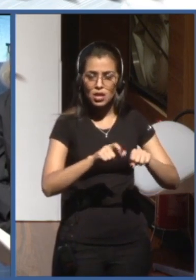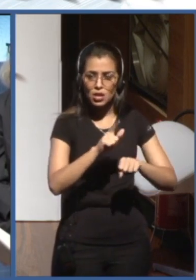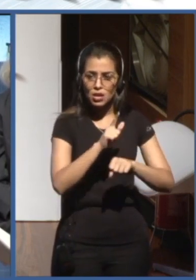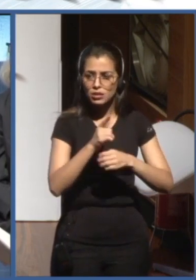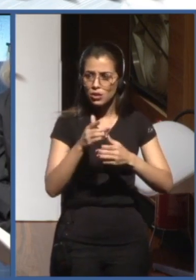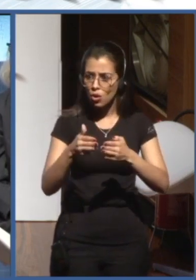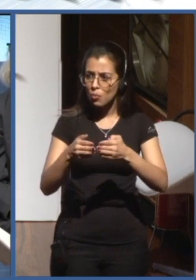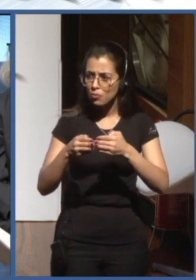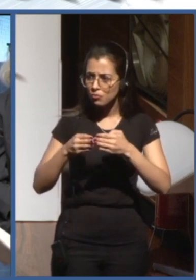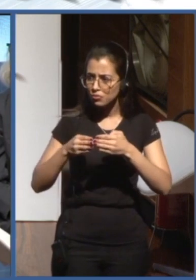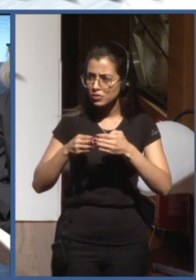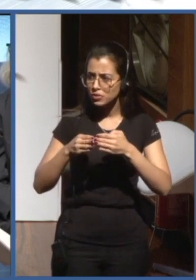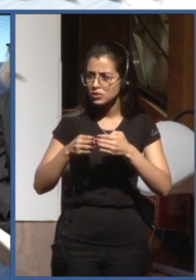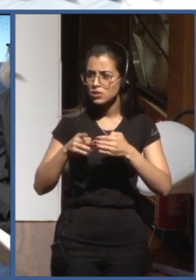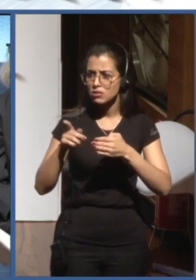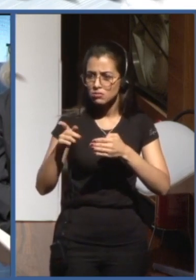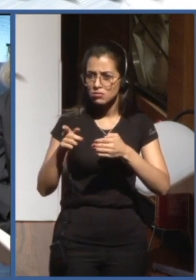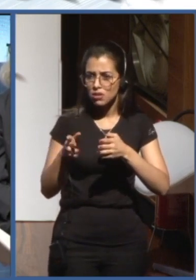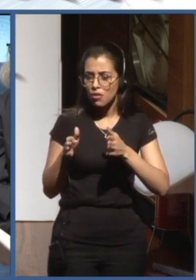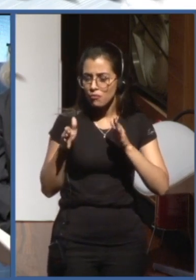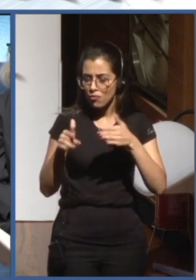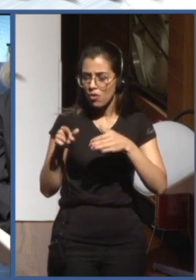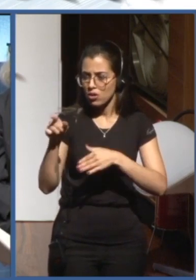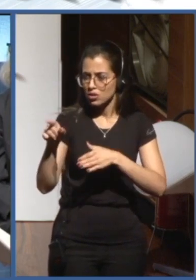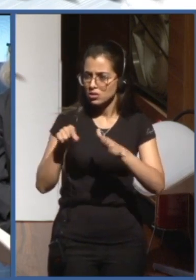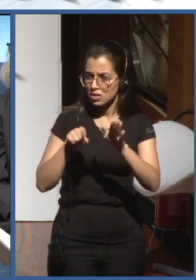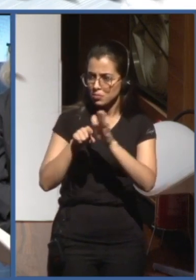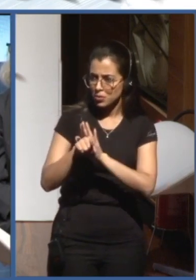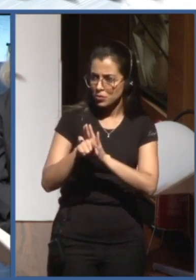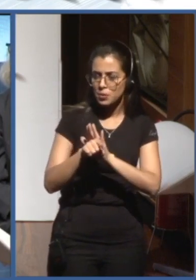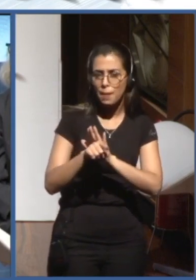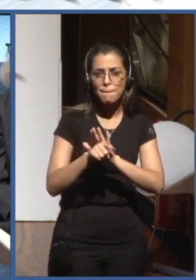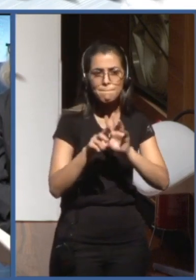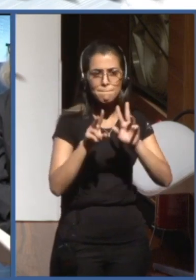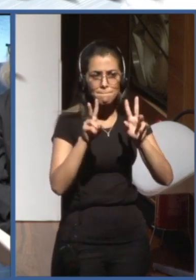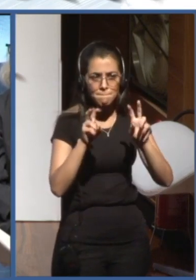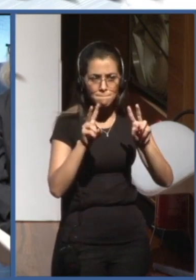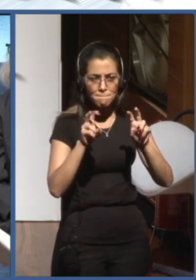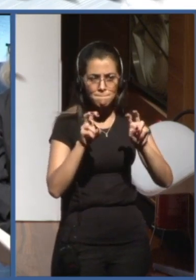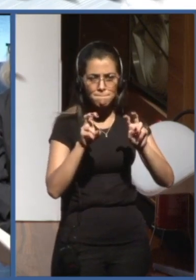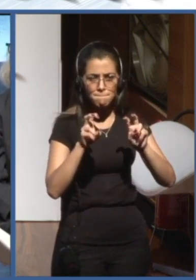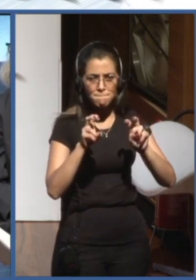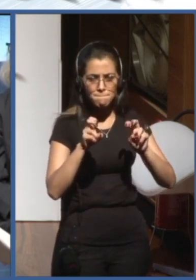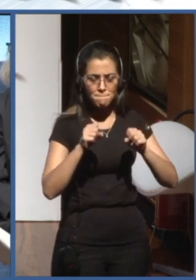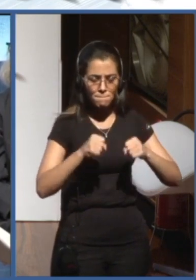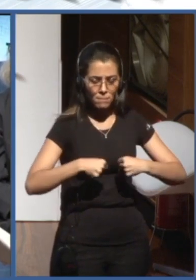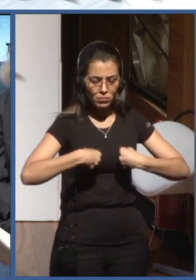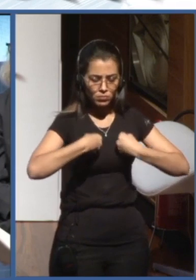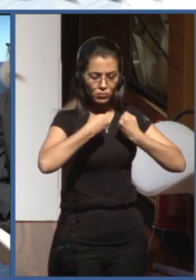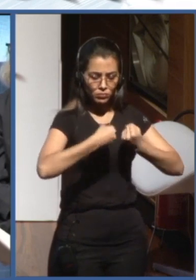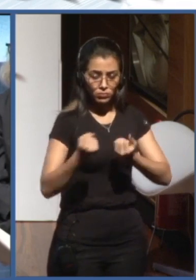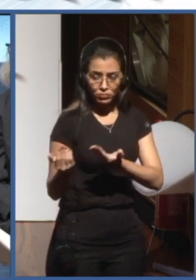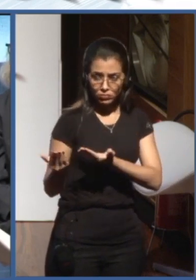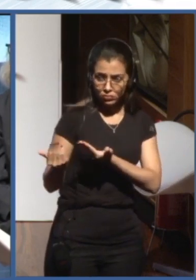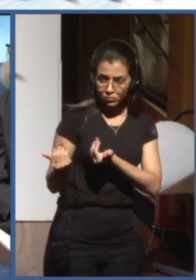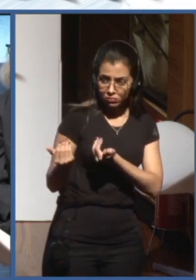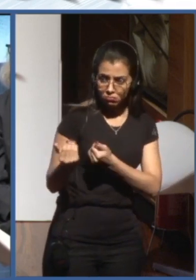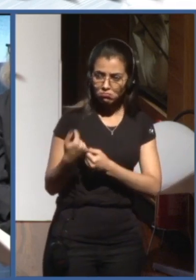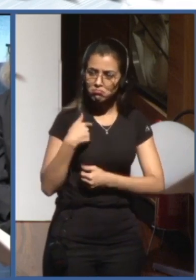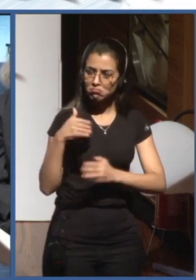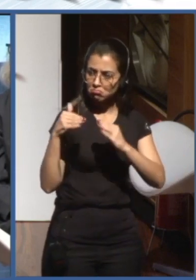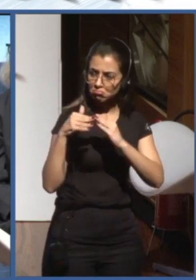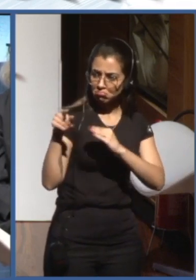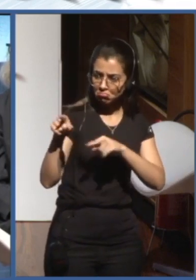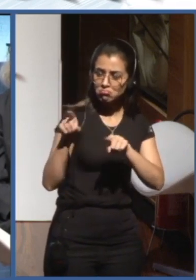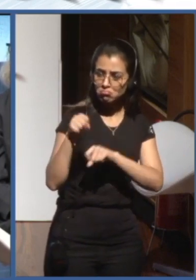the second question regarding youth engagement yes yes and yes I could don't mean more you know agreeing with you I was